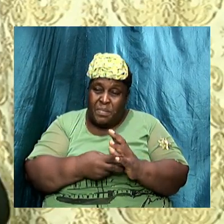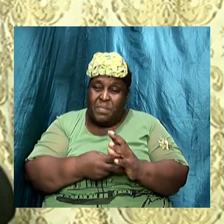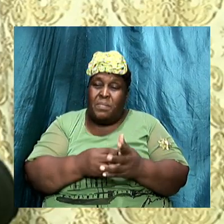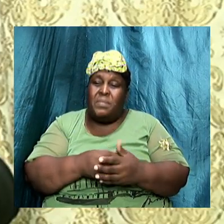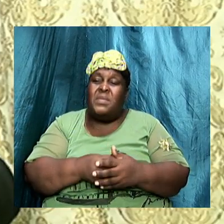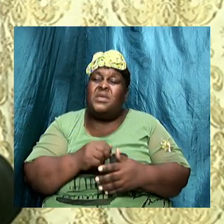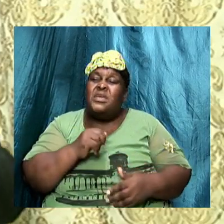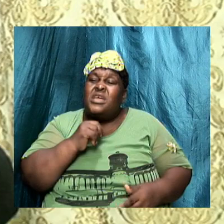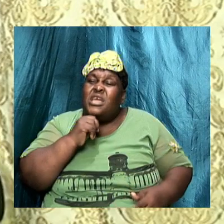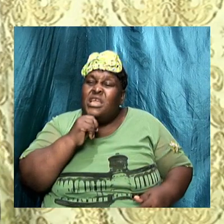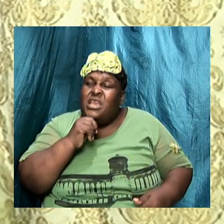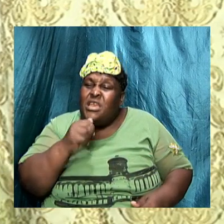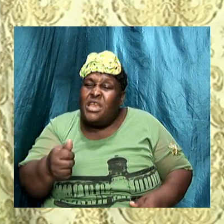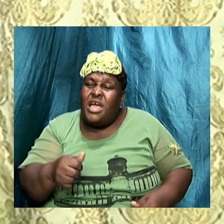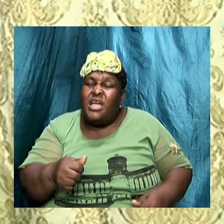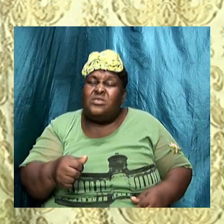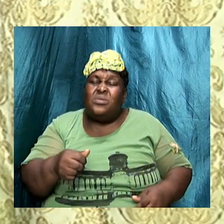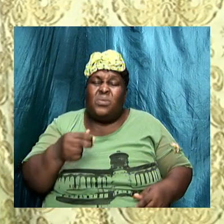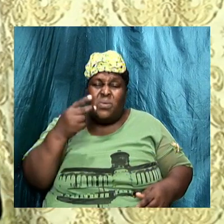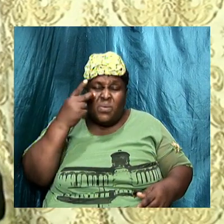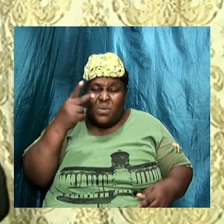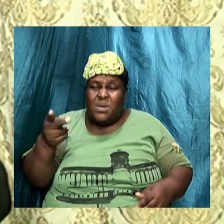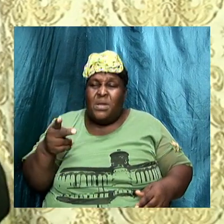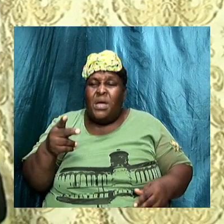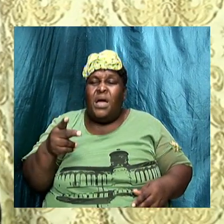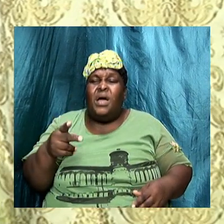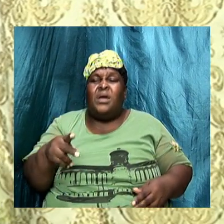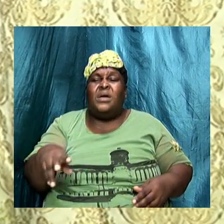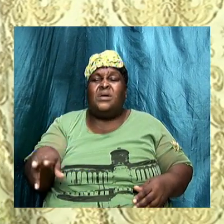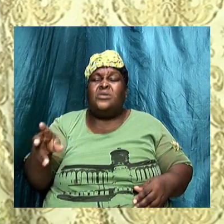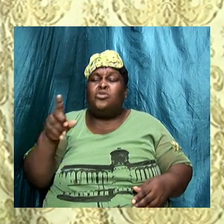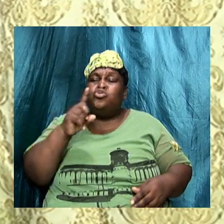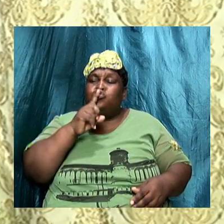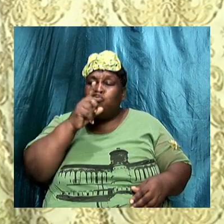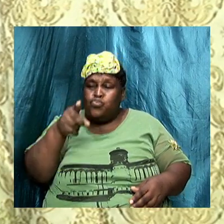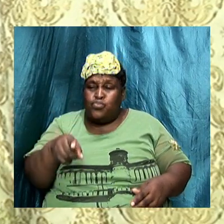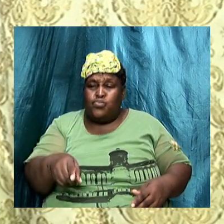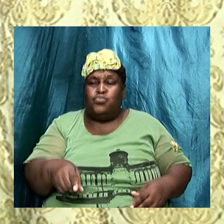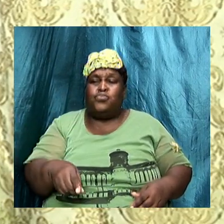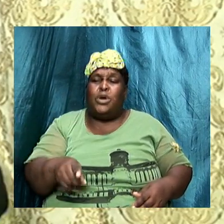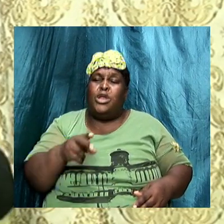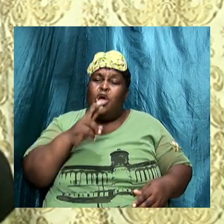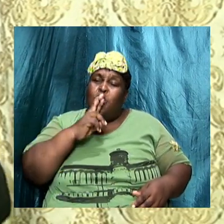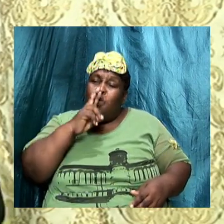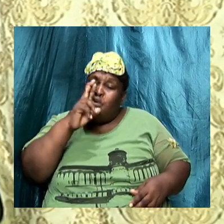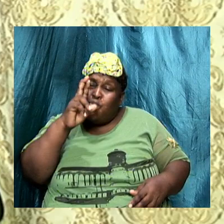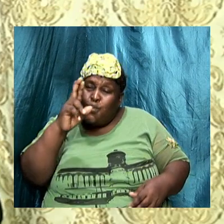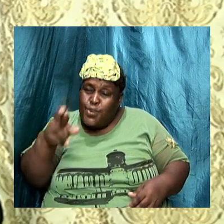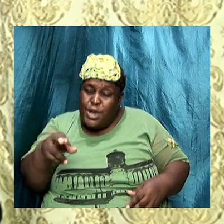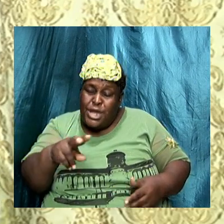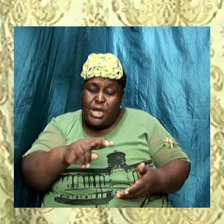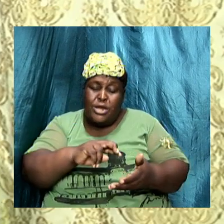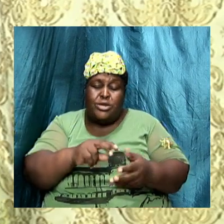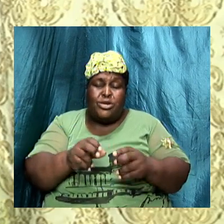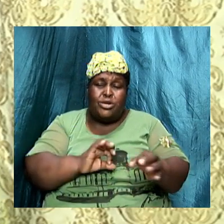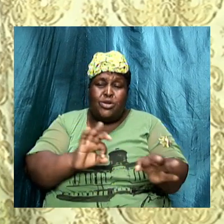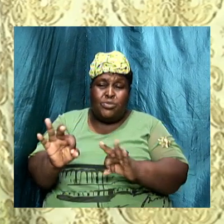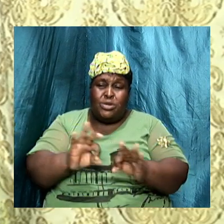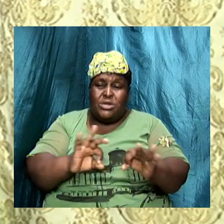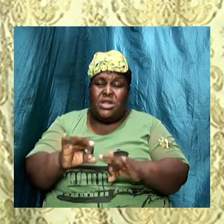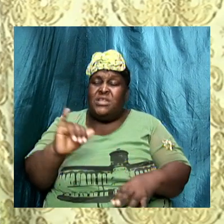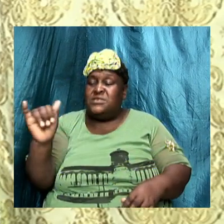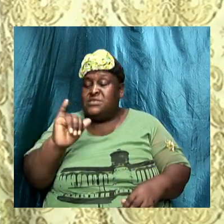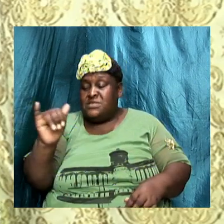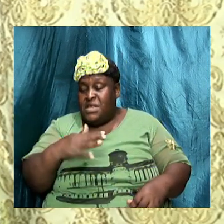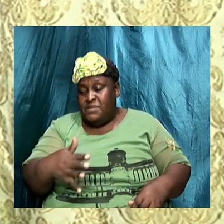they're not looking at any spiritual interpretation they're looking at a literal thing amen and it's the same thing that we